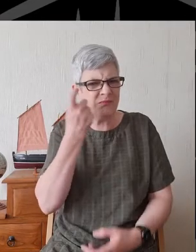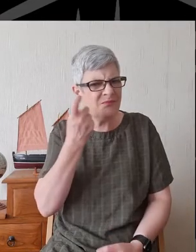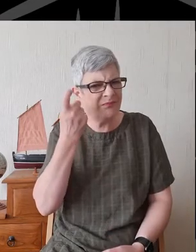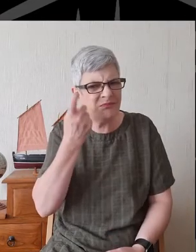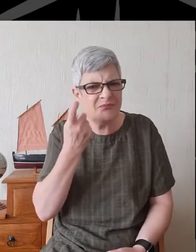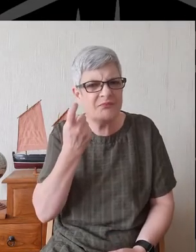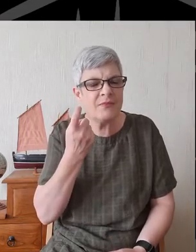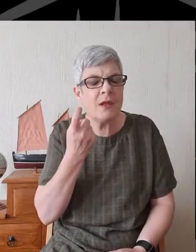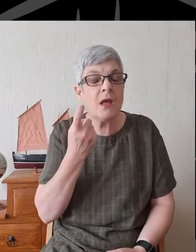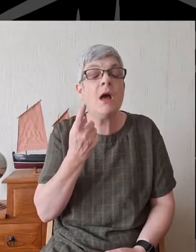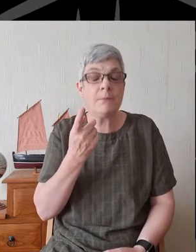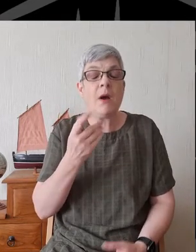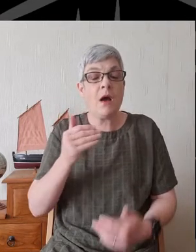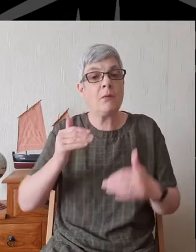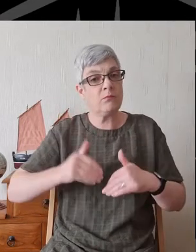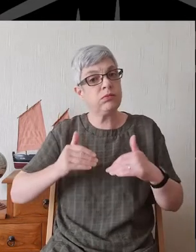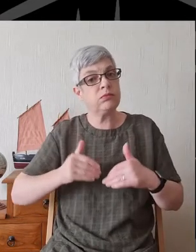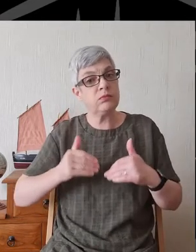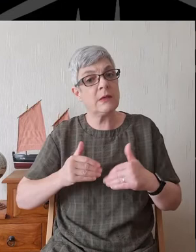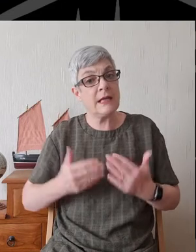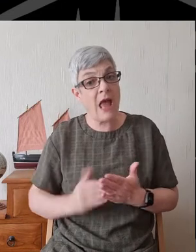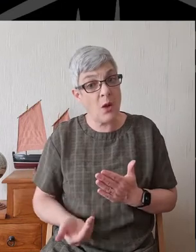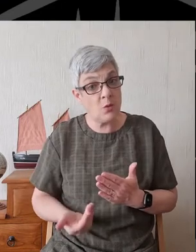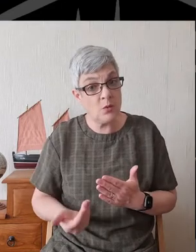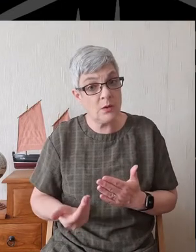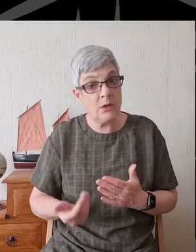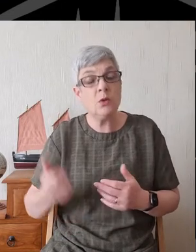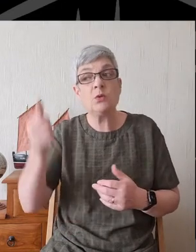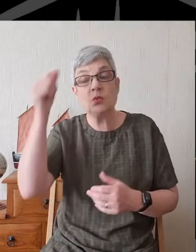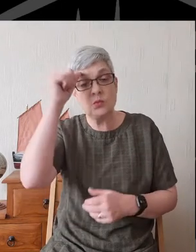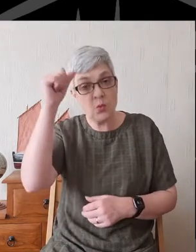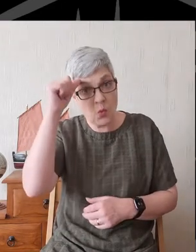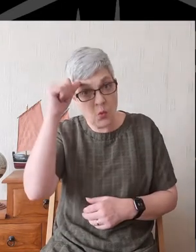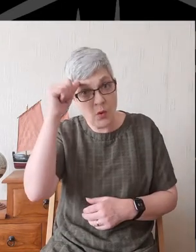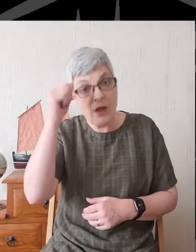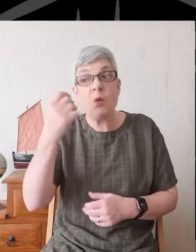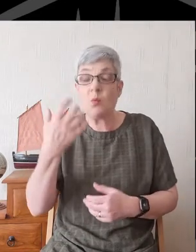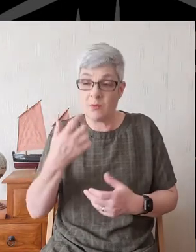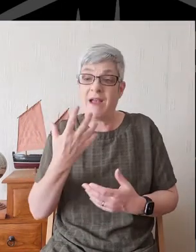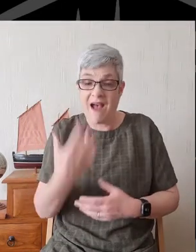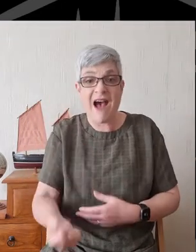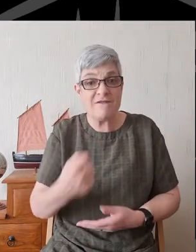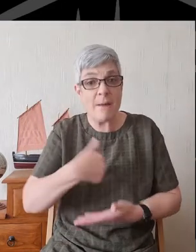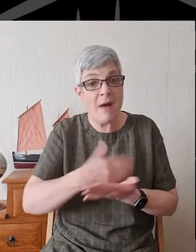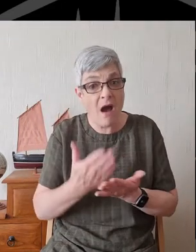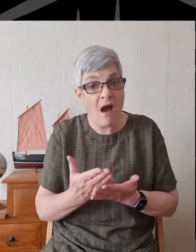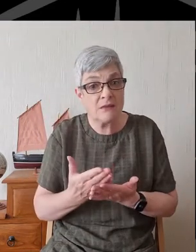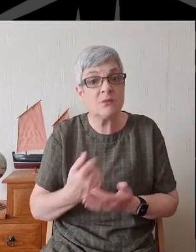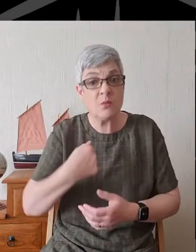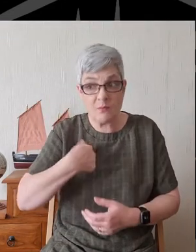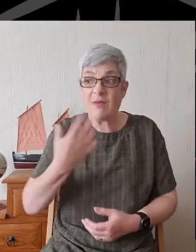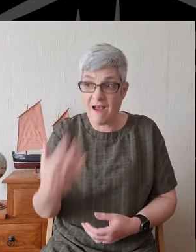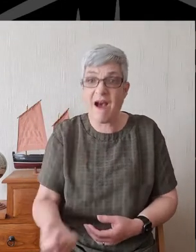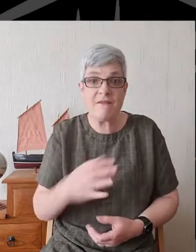But Lord, we pause before you to acknowledge that we have our part, we have our place in that.